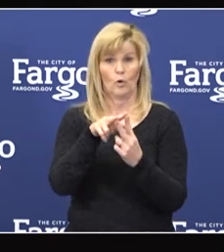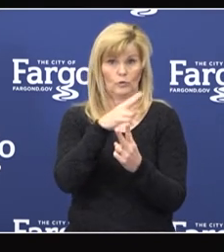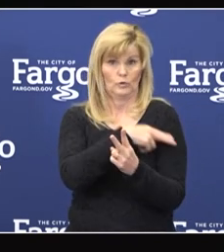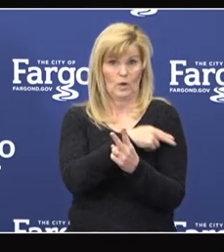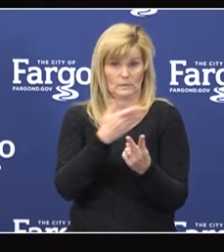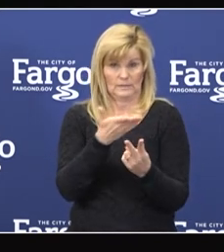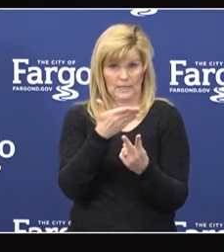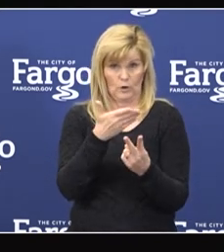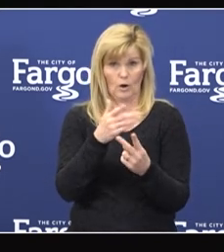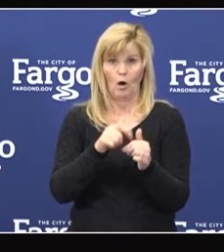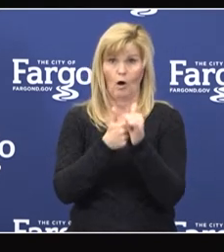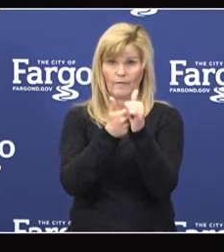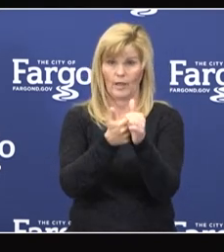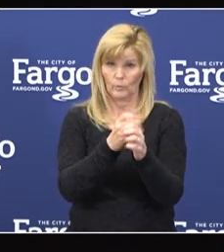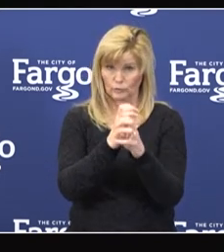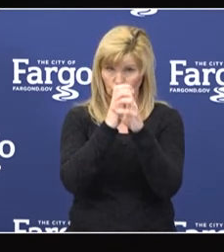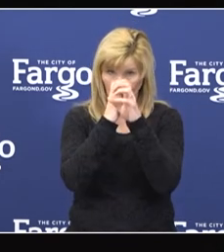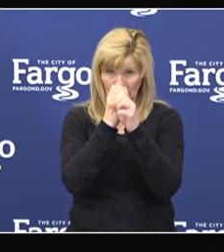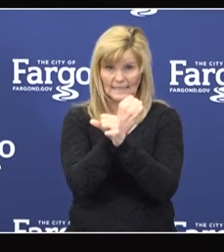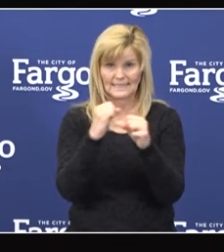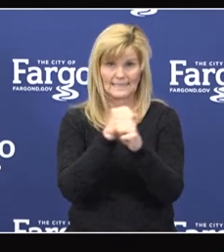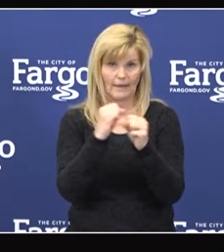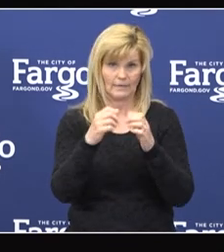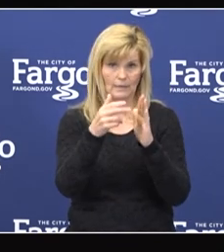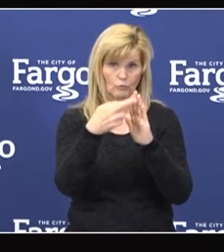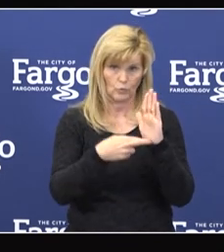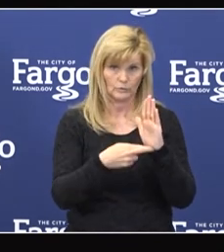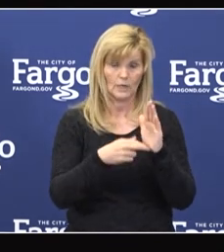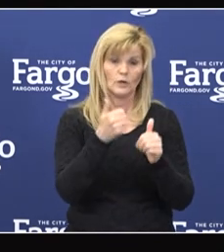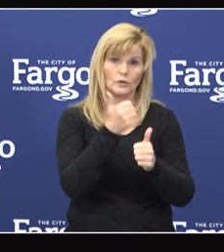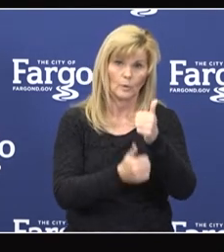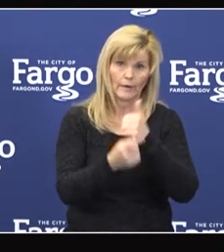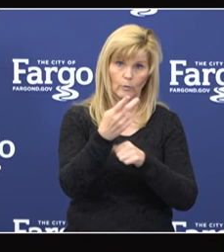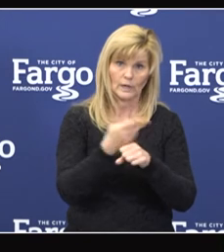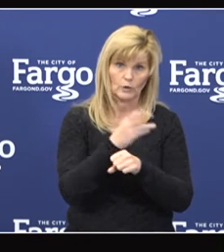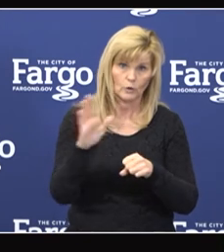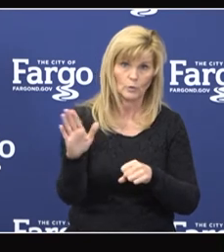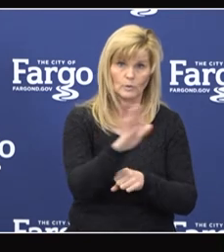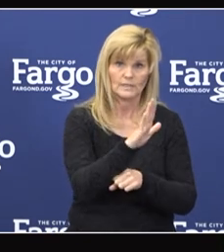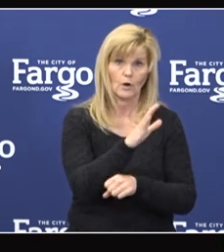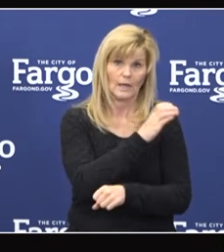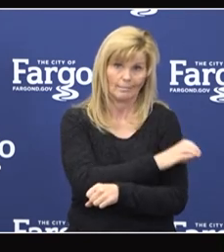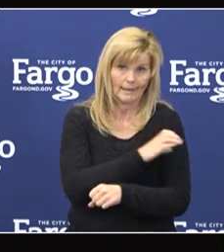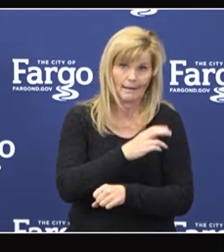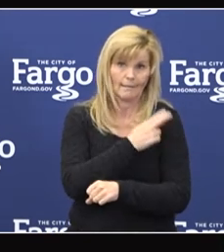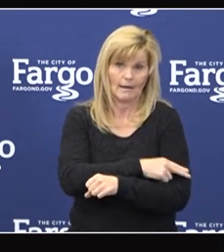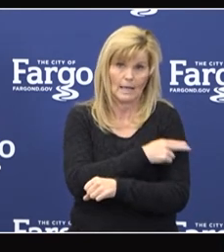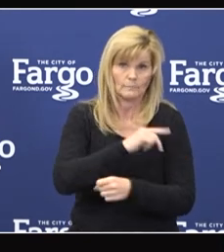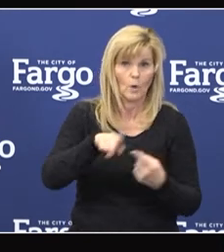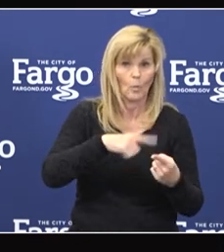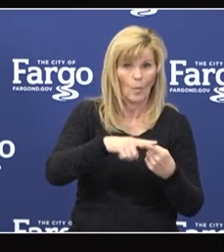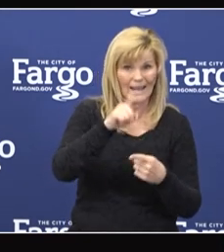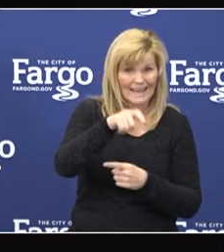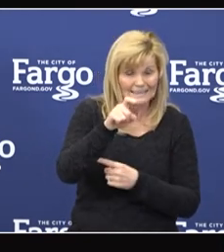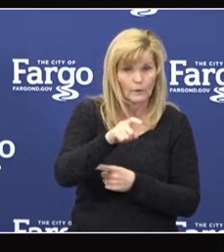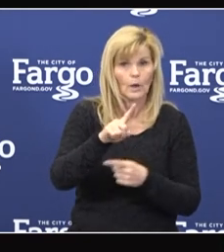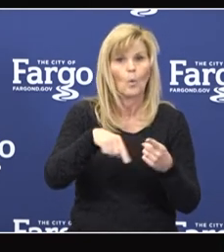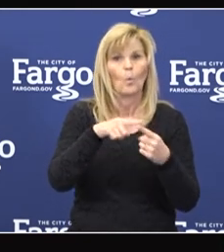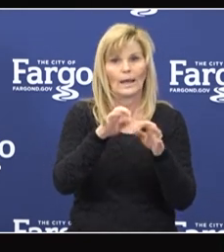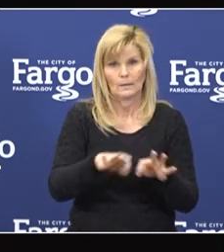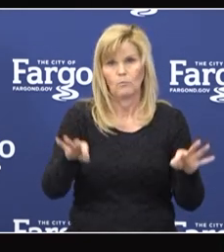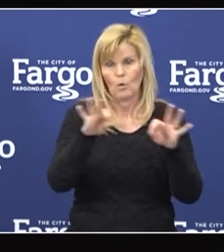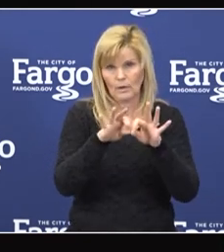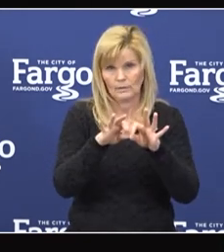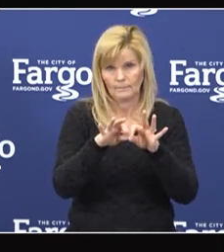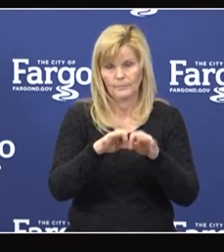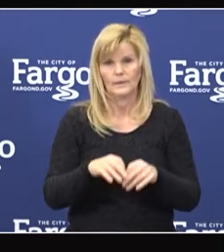are following strict safety guidelines so everyone can use their clinics and hospitals when needed for their medical visits. From the